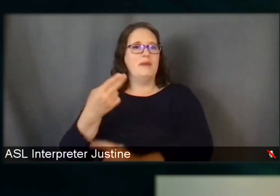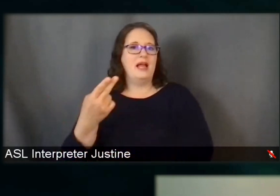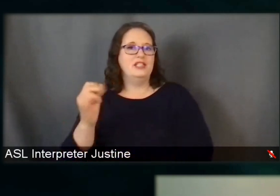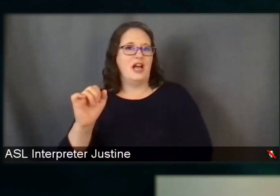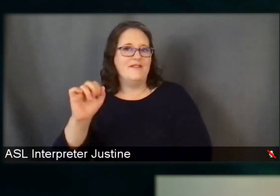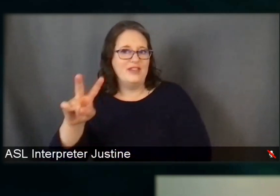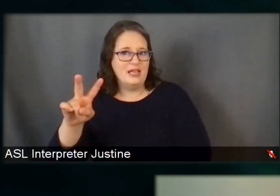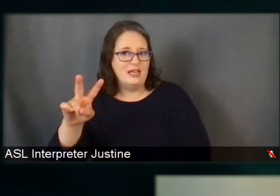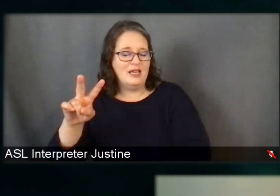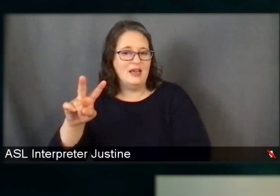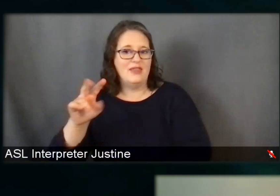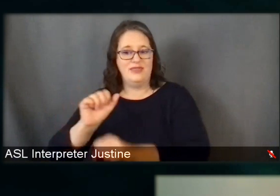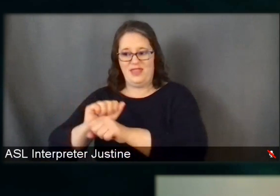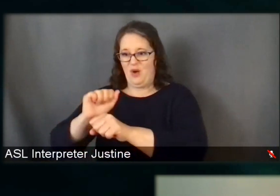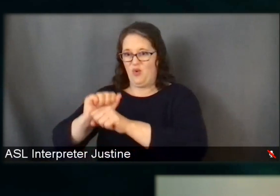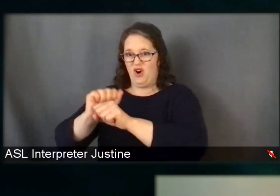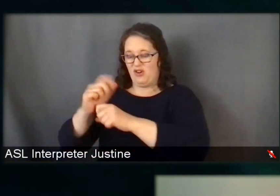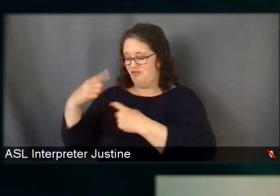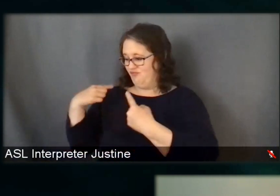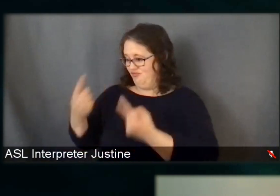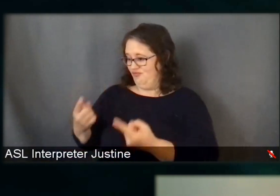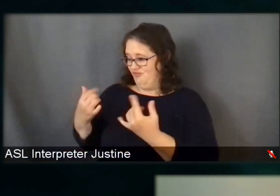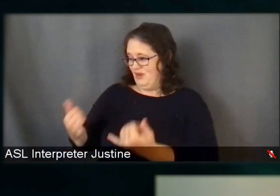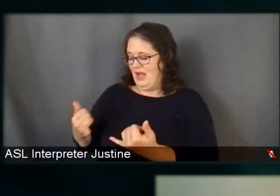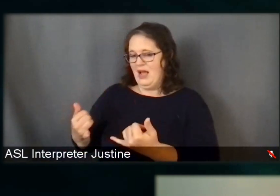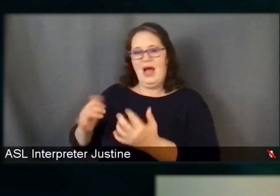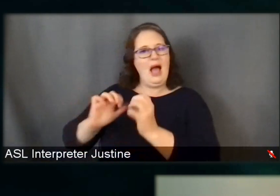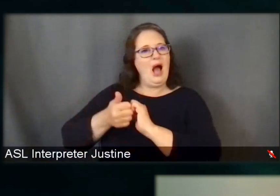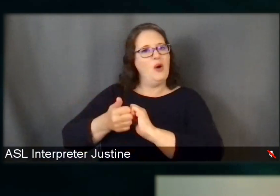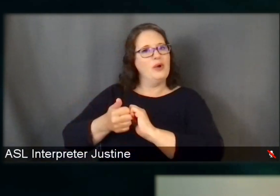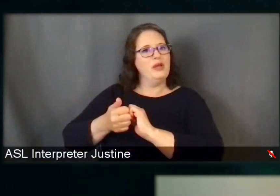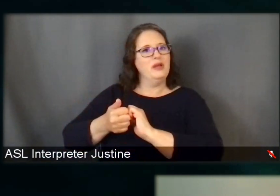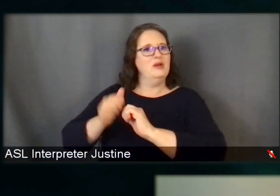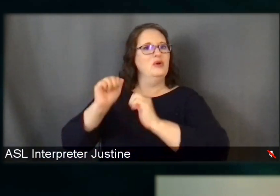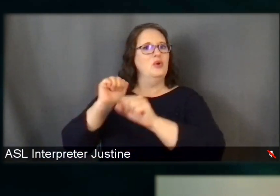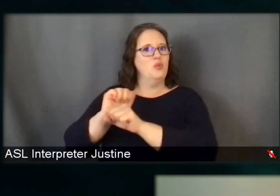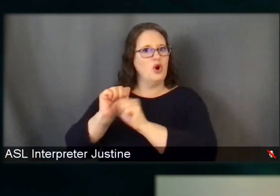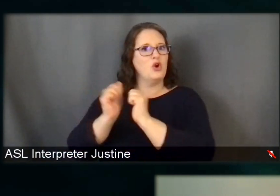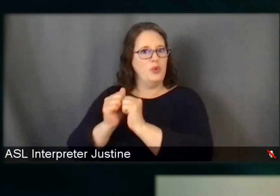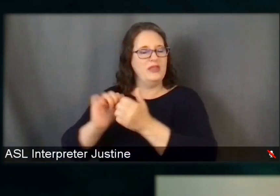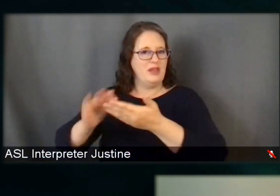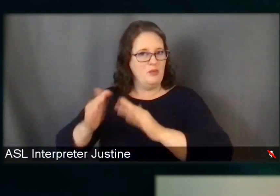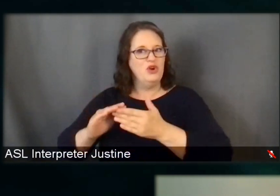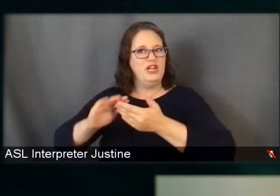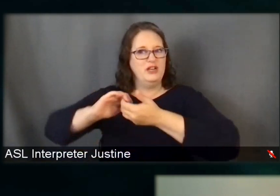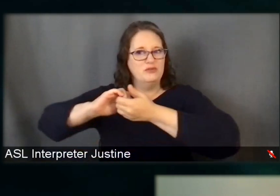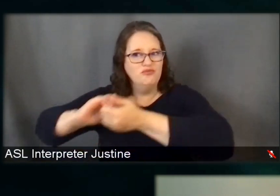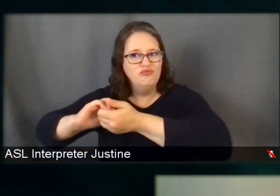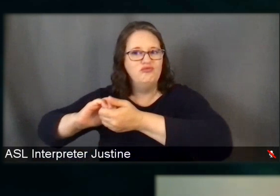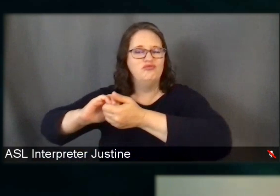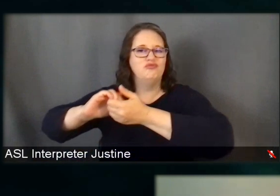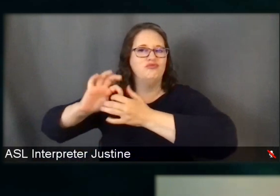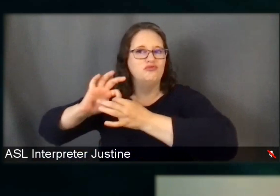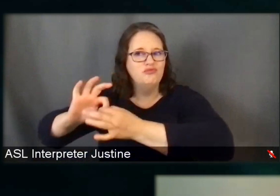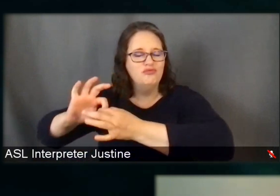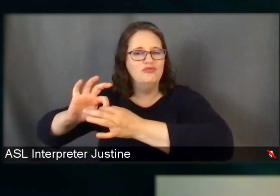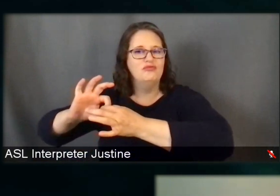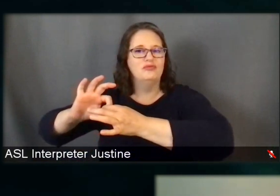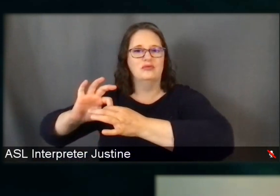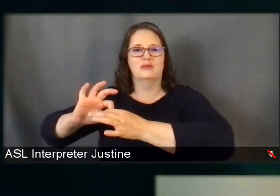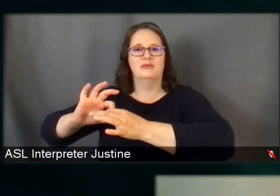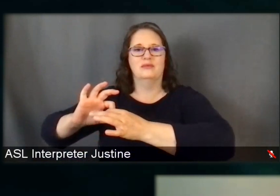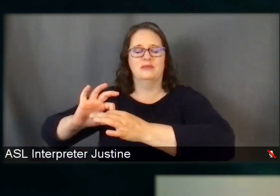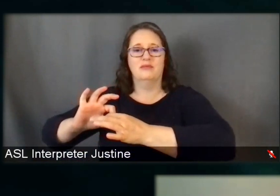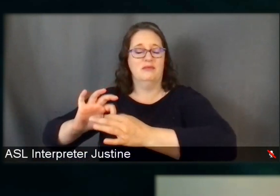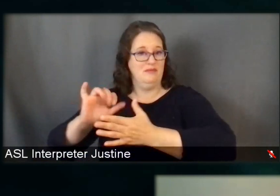vaccines, um, specifically our work in community engagement to really do, uh, the important work of,